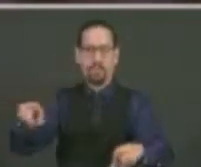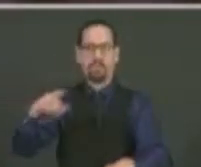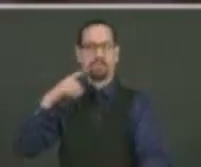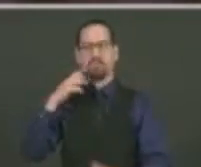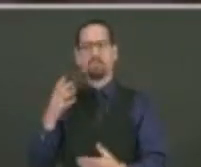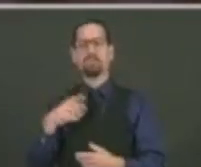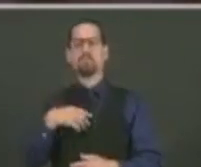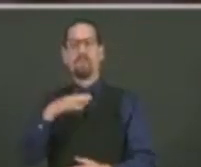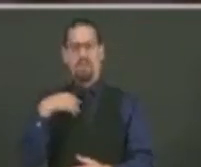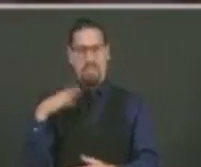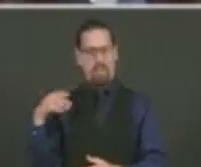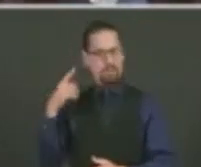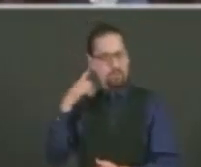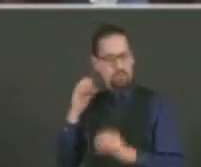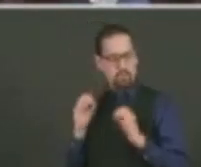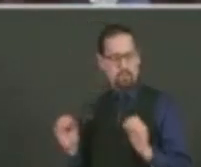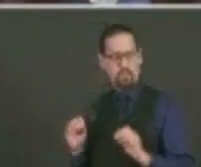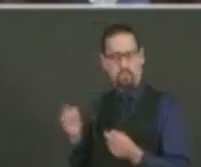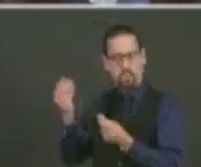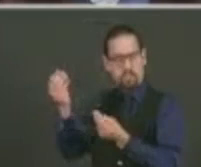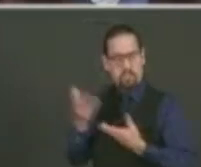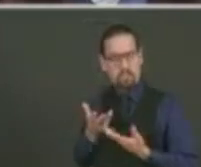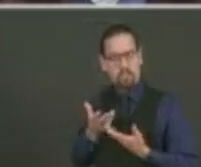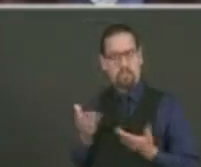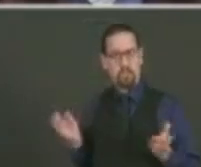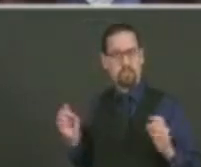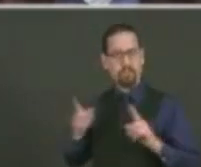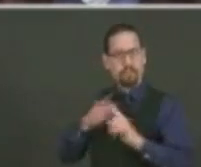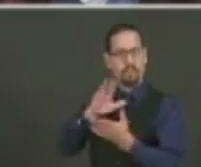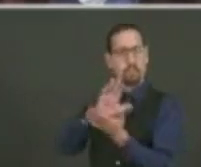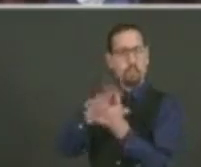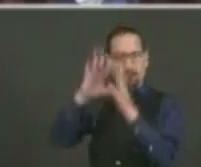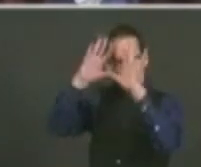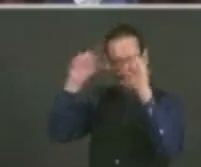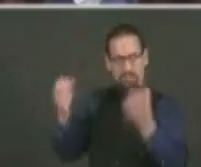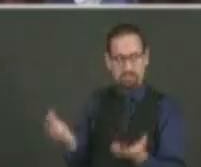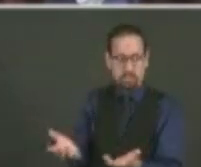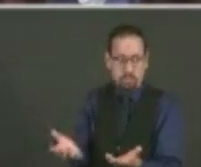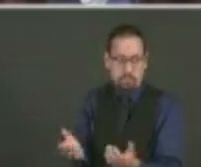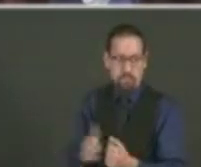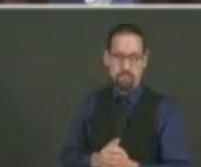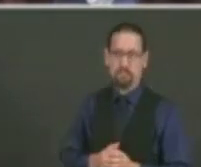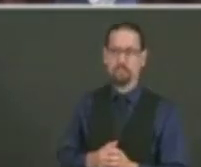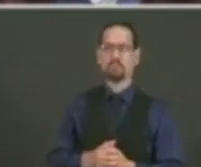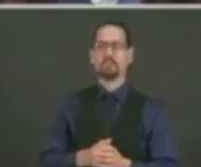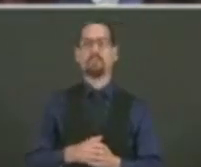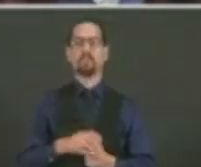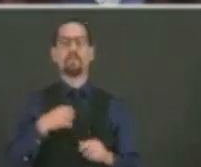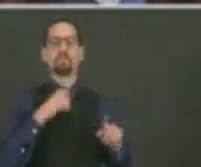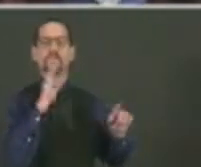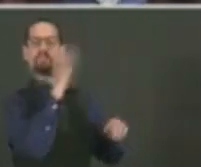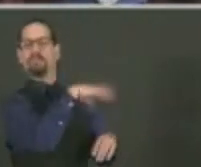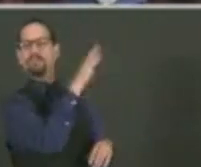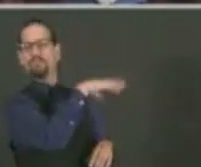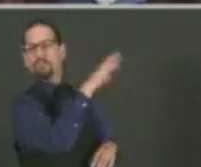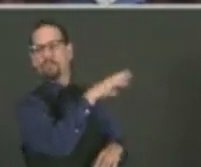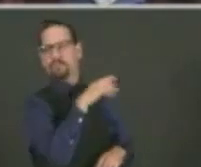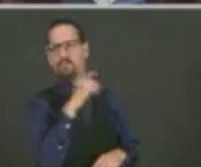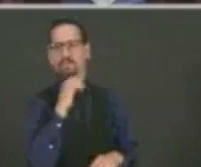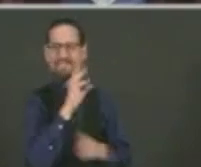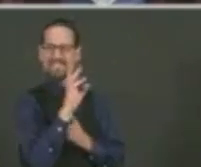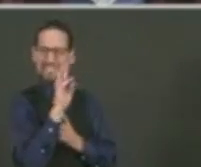But he has not reached out. Well, just finally, in closing, this is a 60-point text directly from